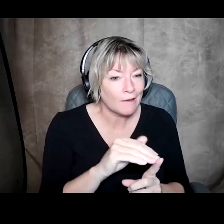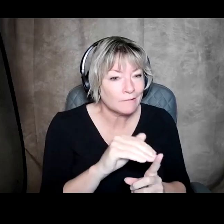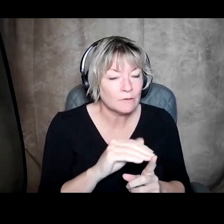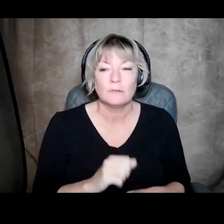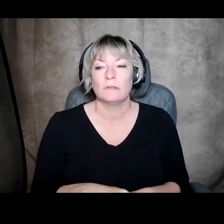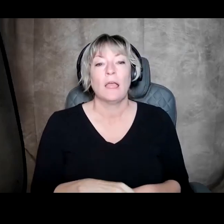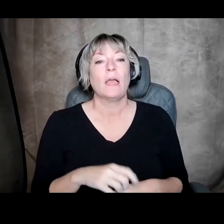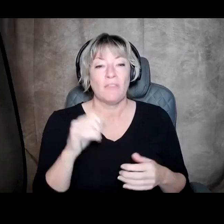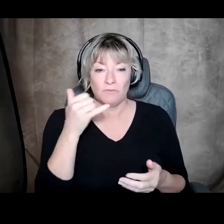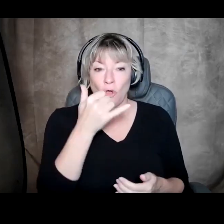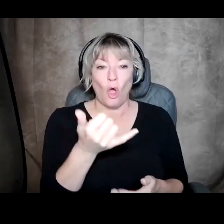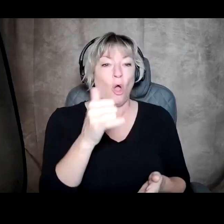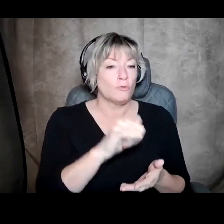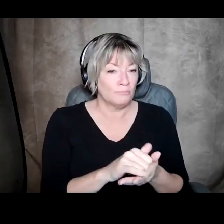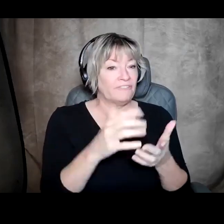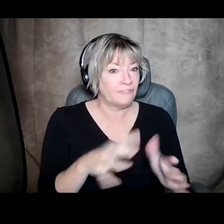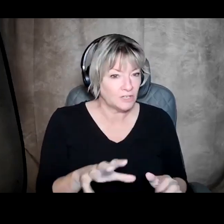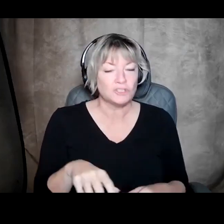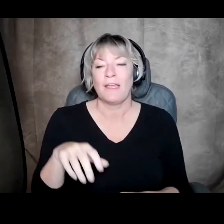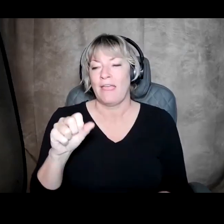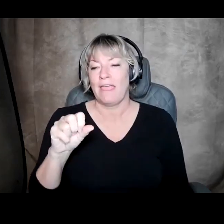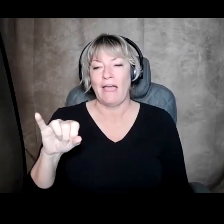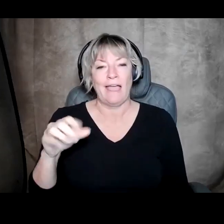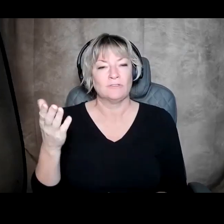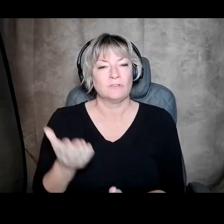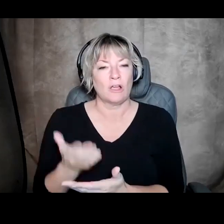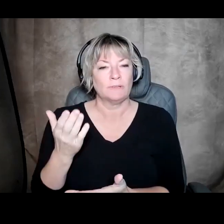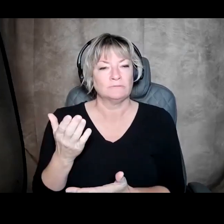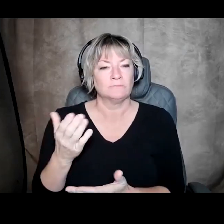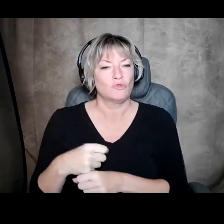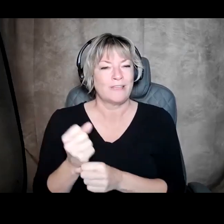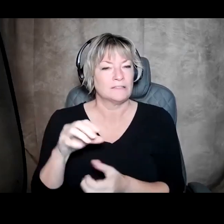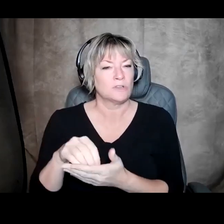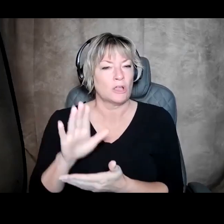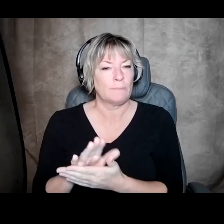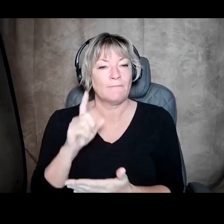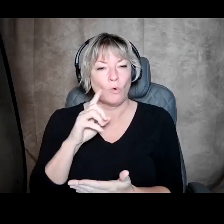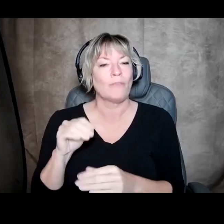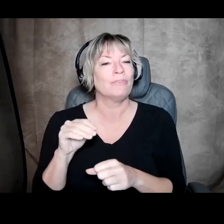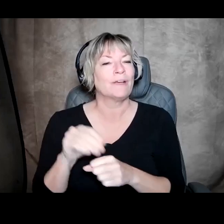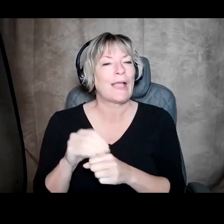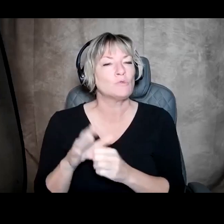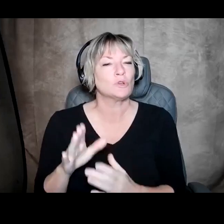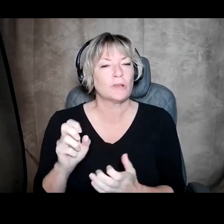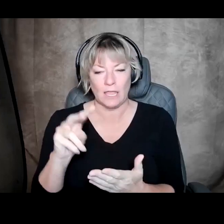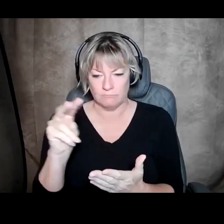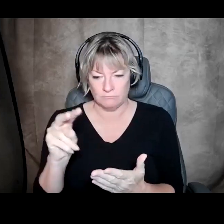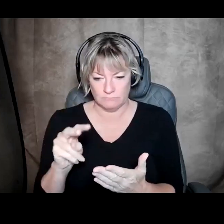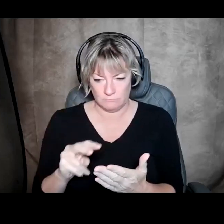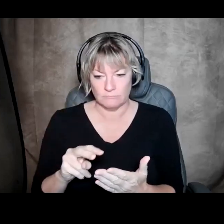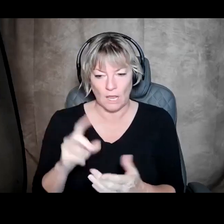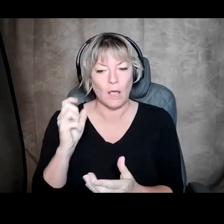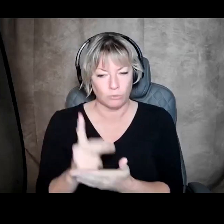the end of the call, there would be an AI documentation getting created for the counselor to review and approve that that's what happened.